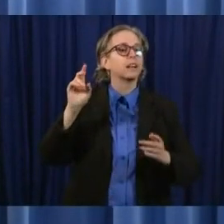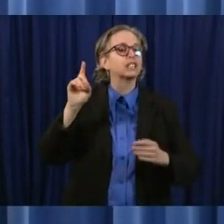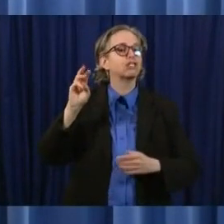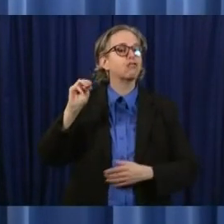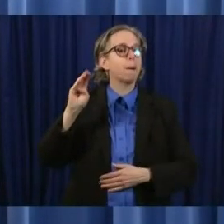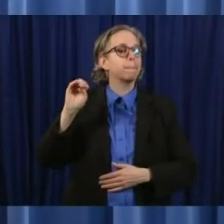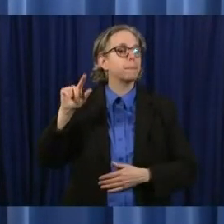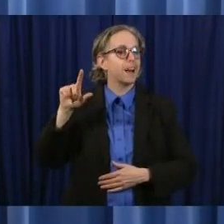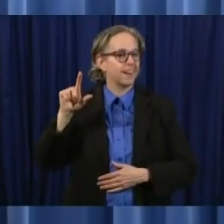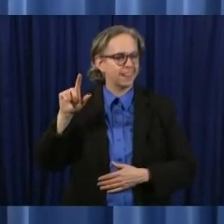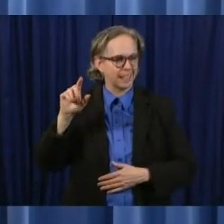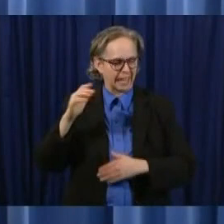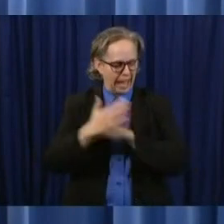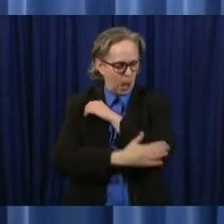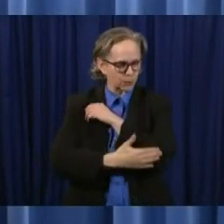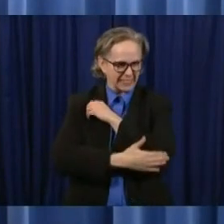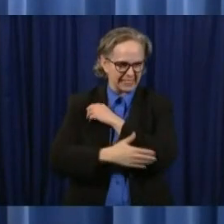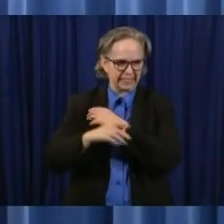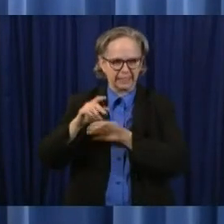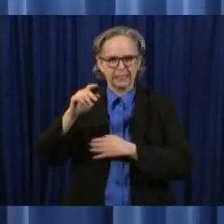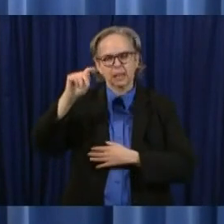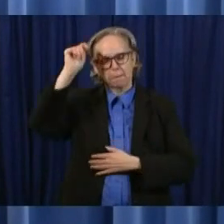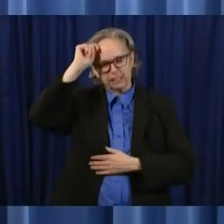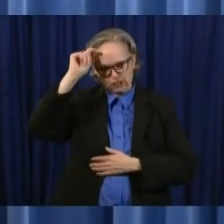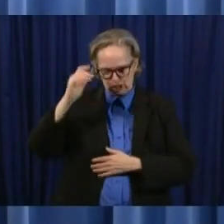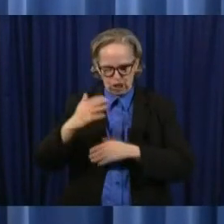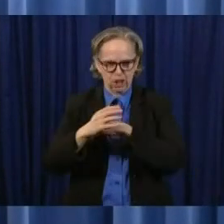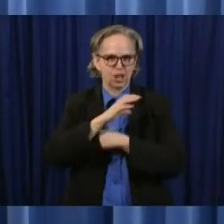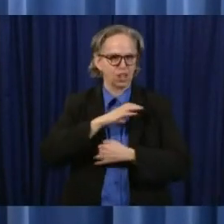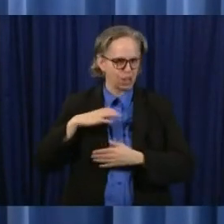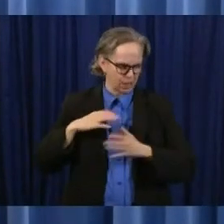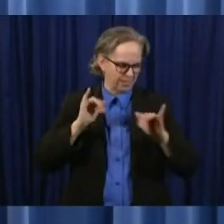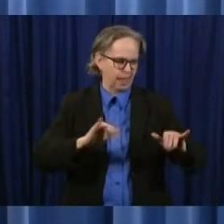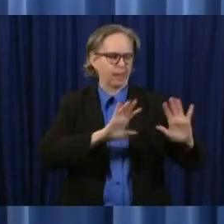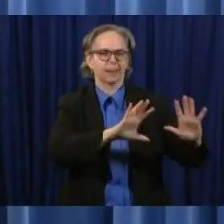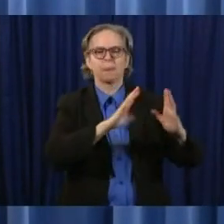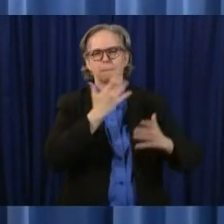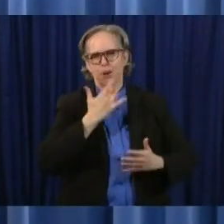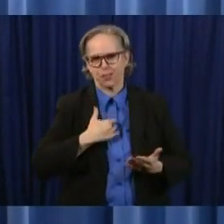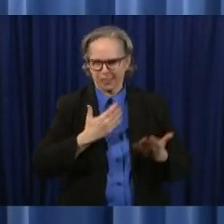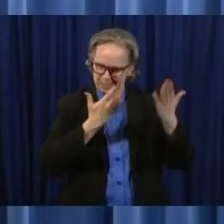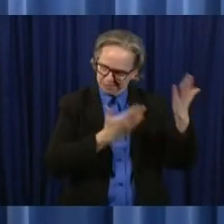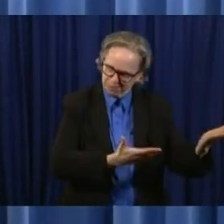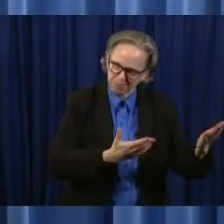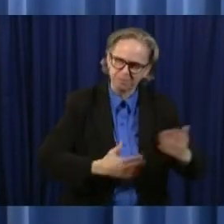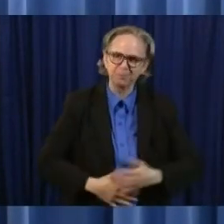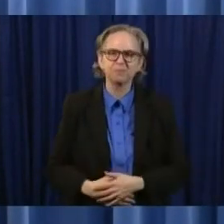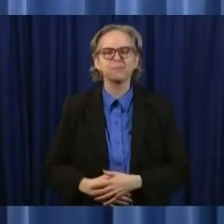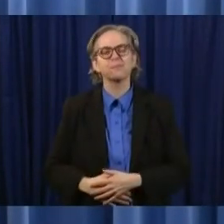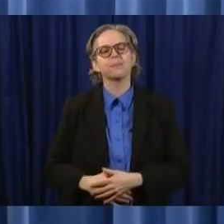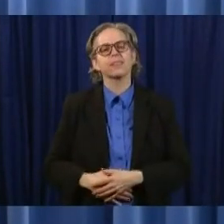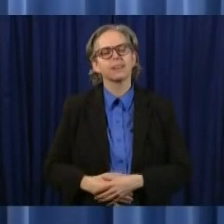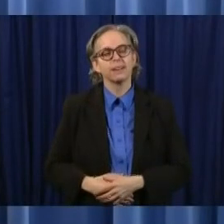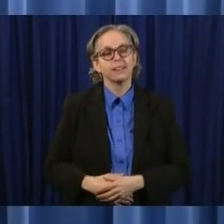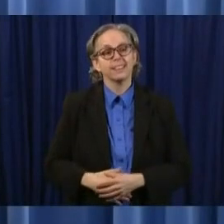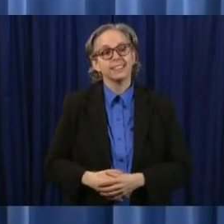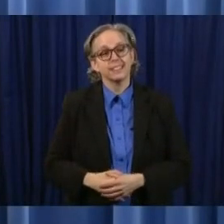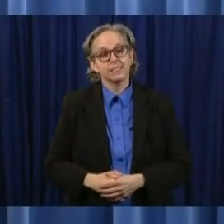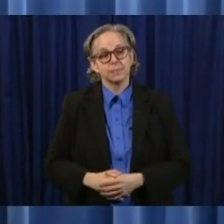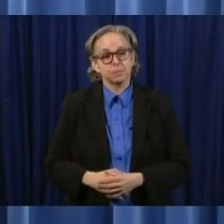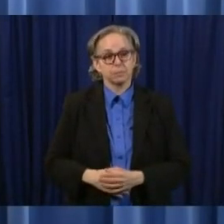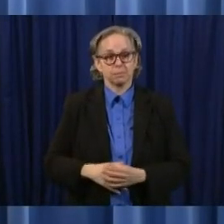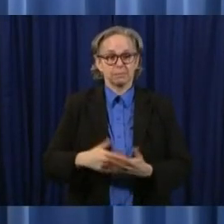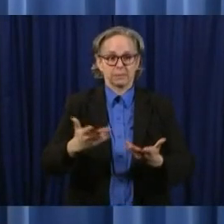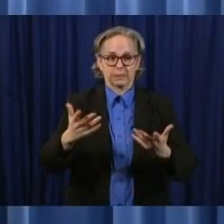we take a moment to thank our teachers and educators who are finding